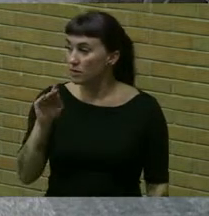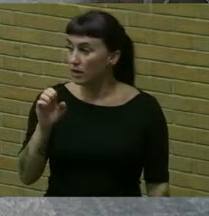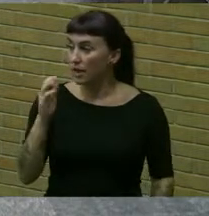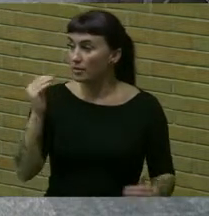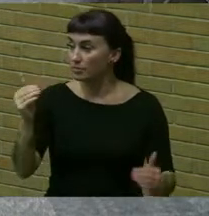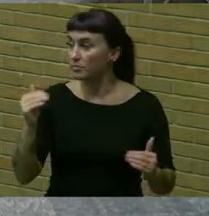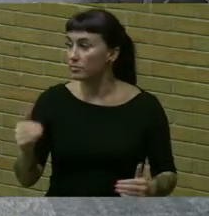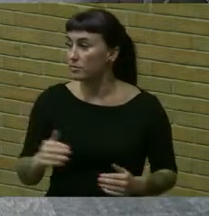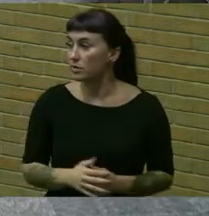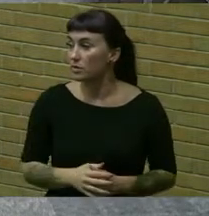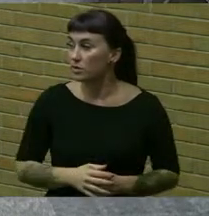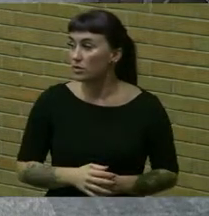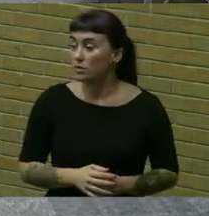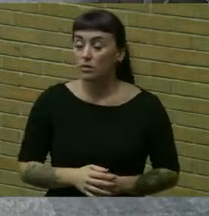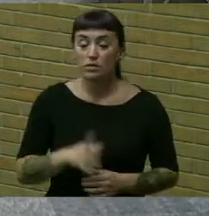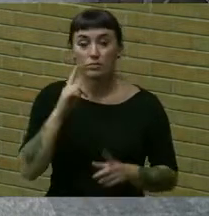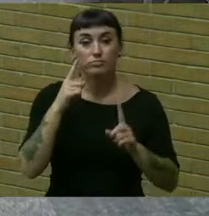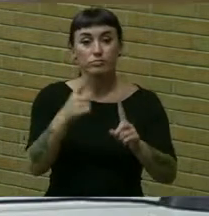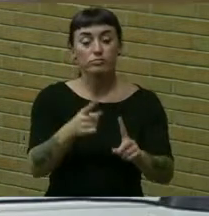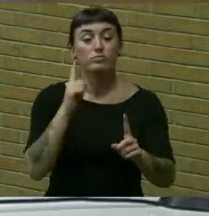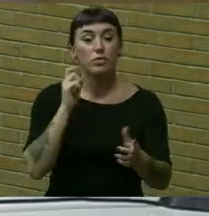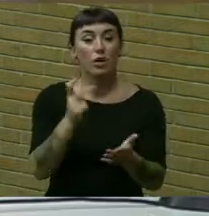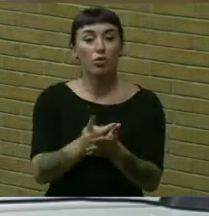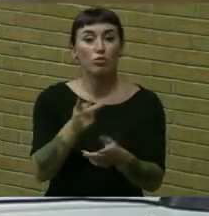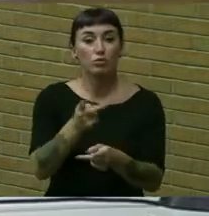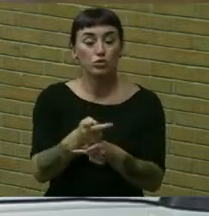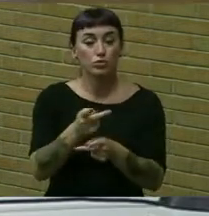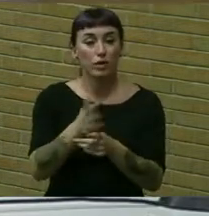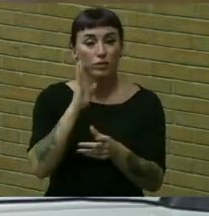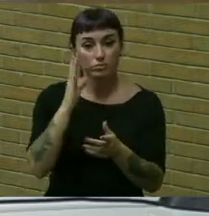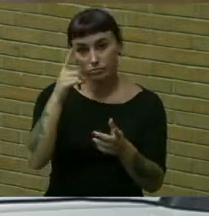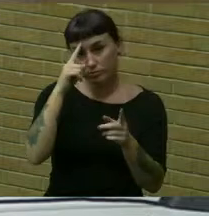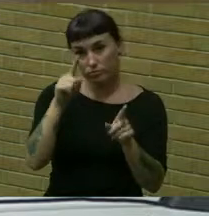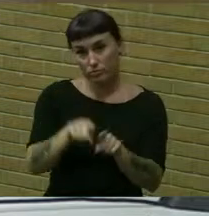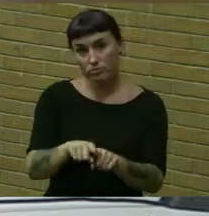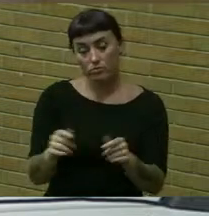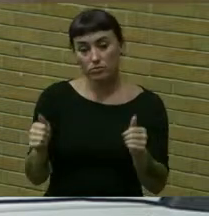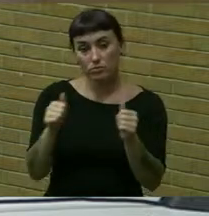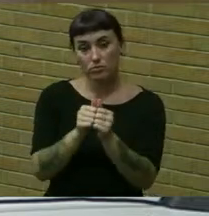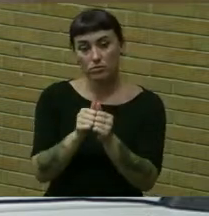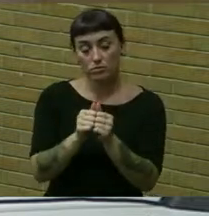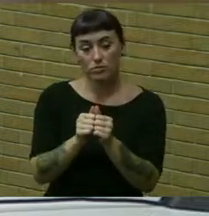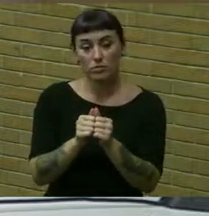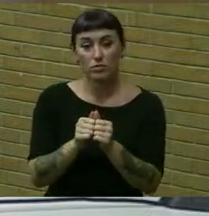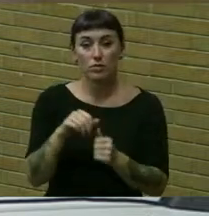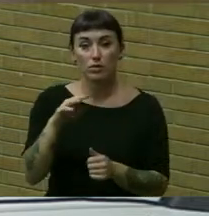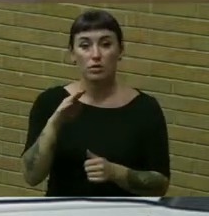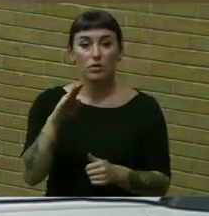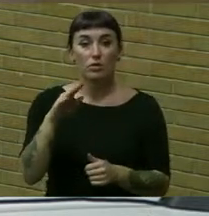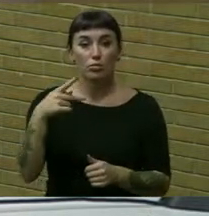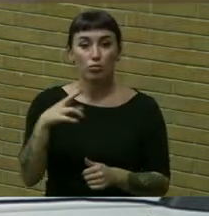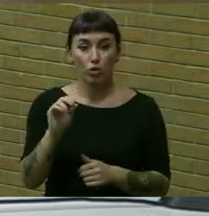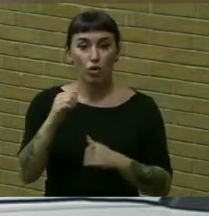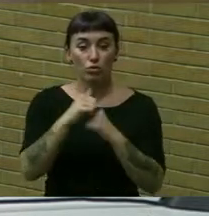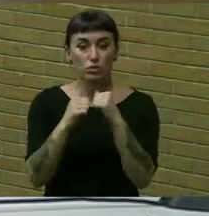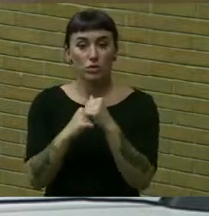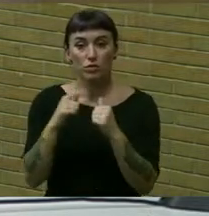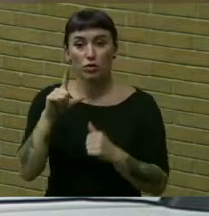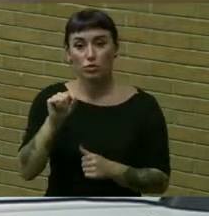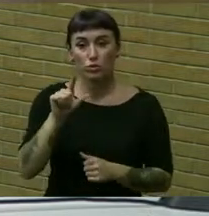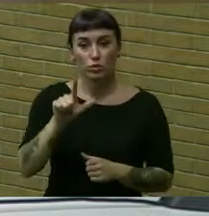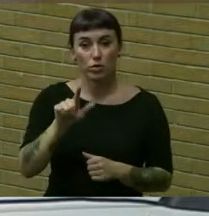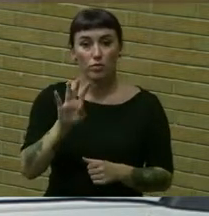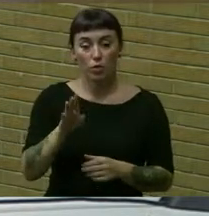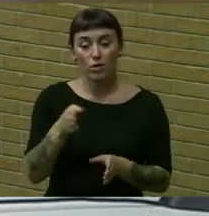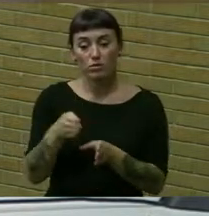do the next one the next matter seeks to authorize the supervisor to enter into an agreement with pro construction for the 2024 sidewalk